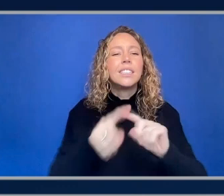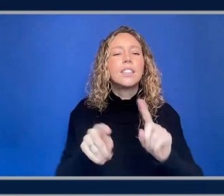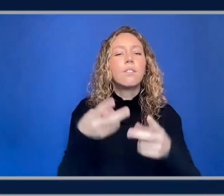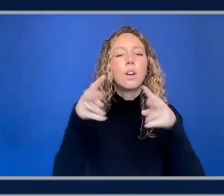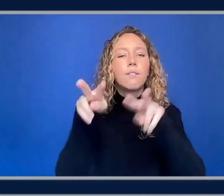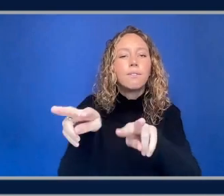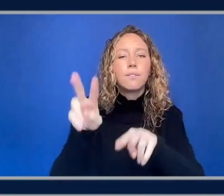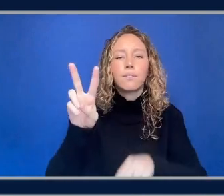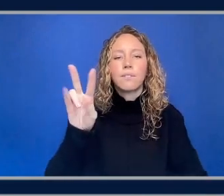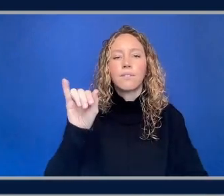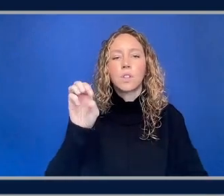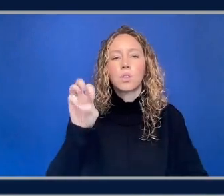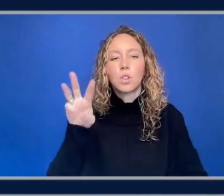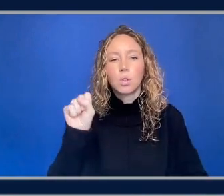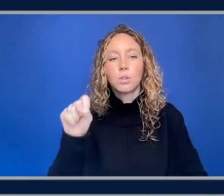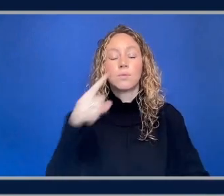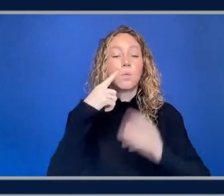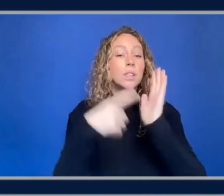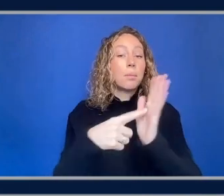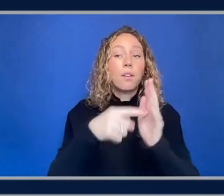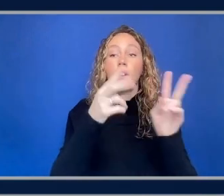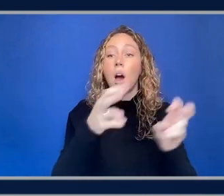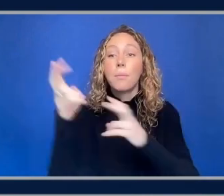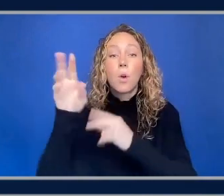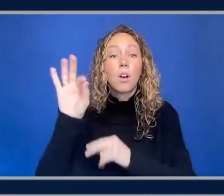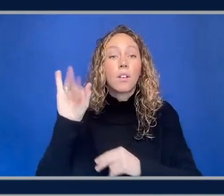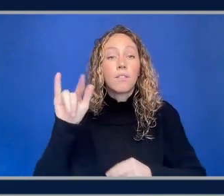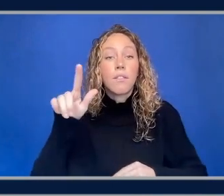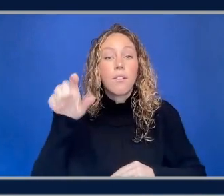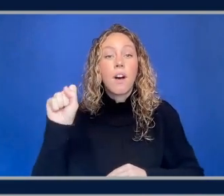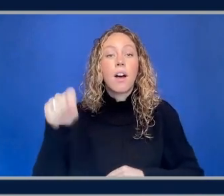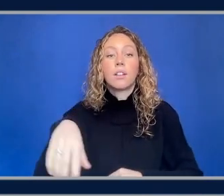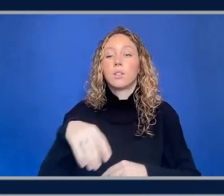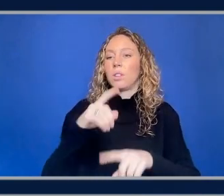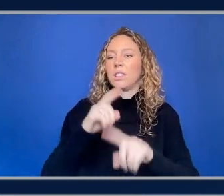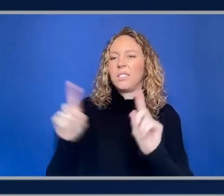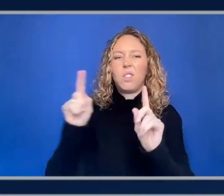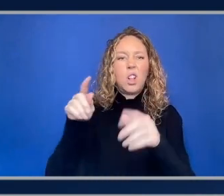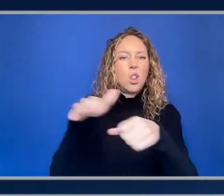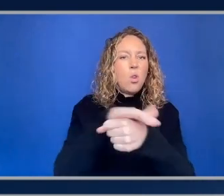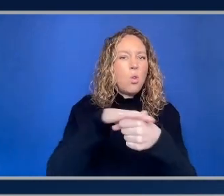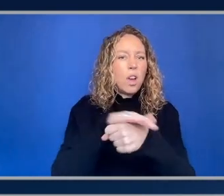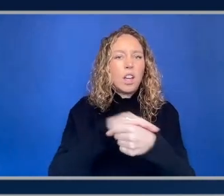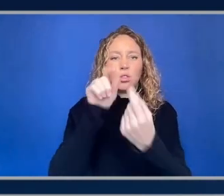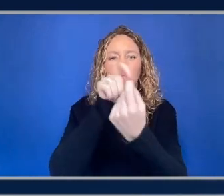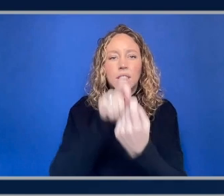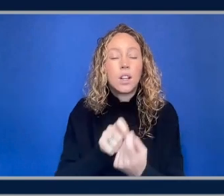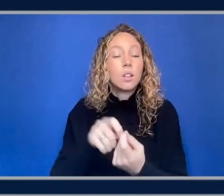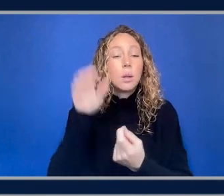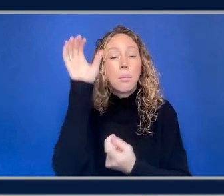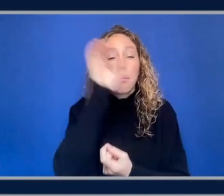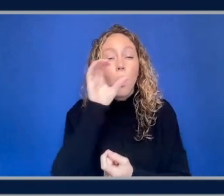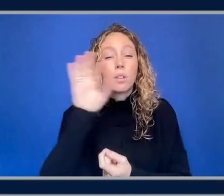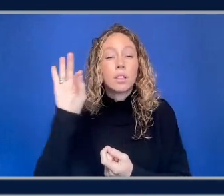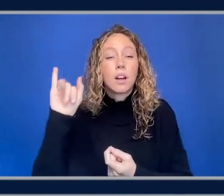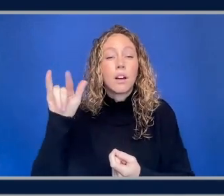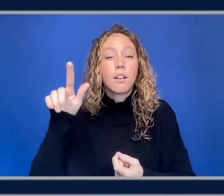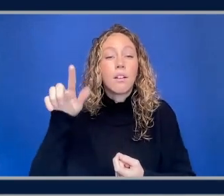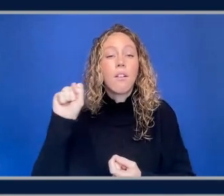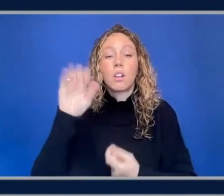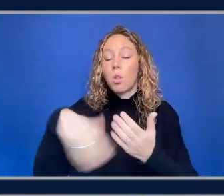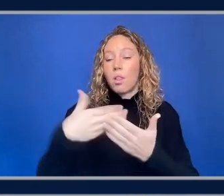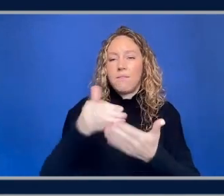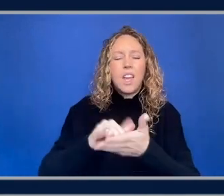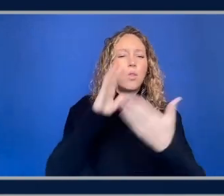an action like if you're uploading files or the location detail like you know browsing files all that stuff is completely you can break apart